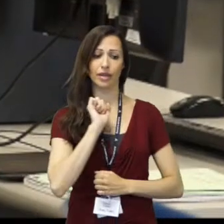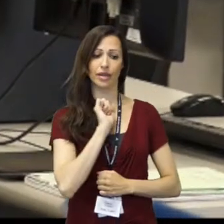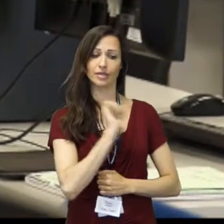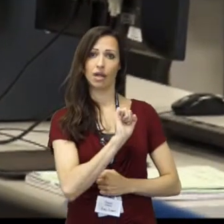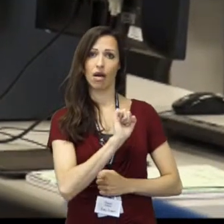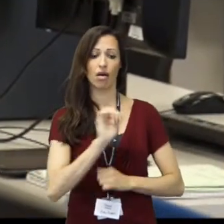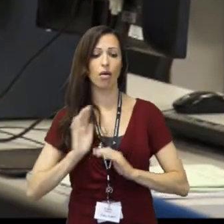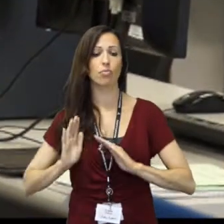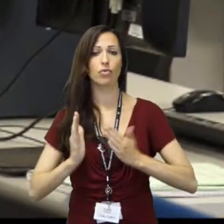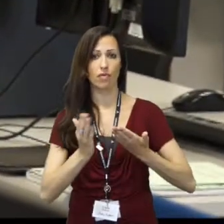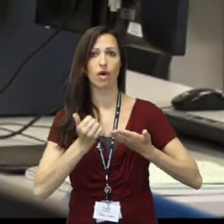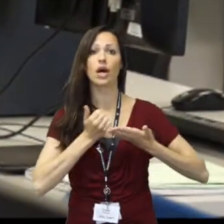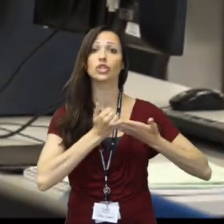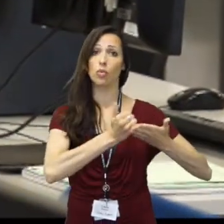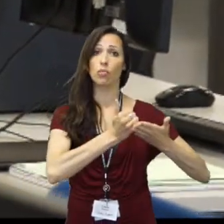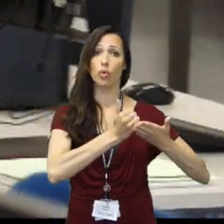in further education.